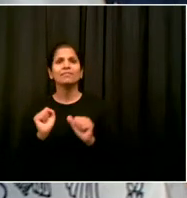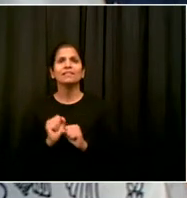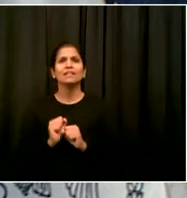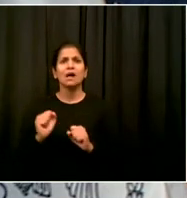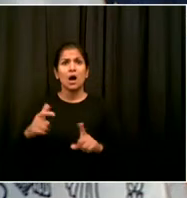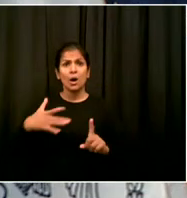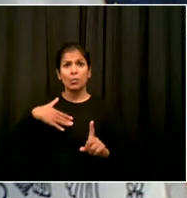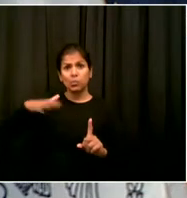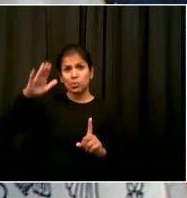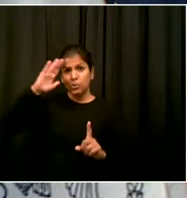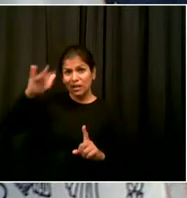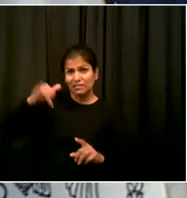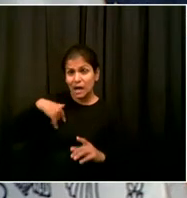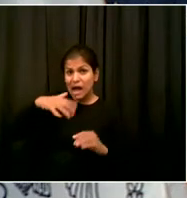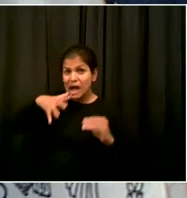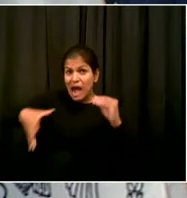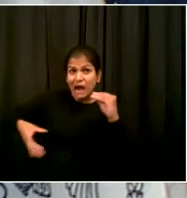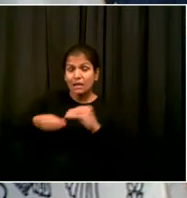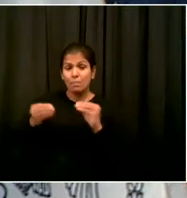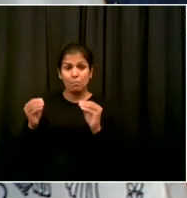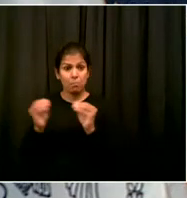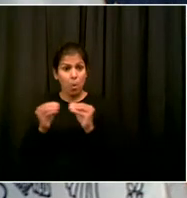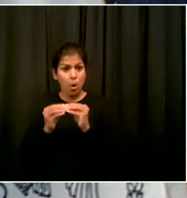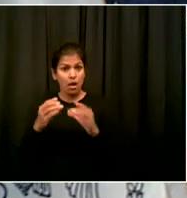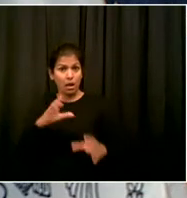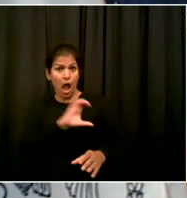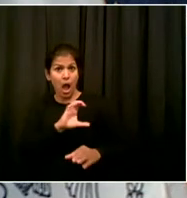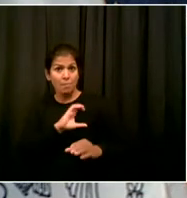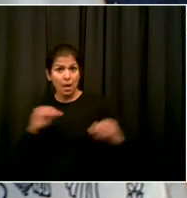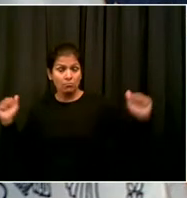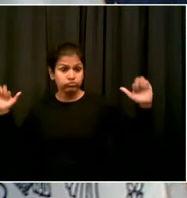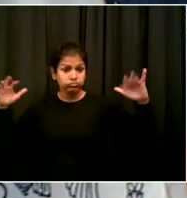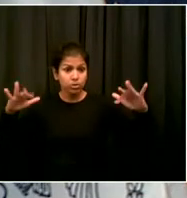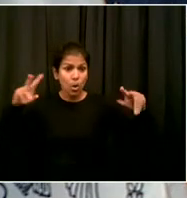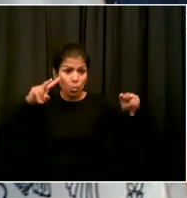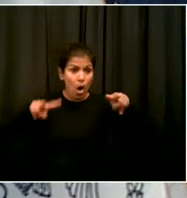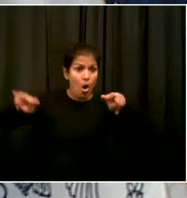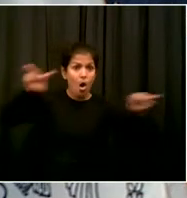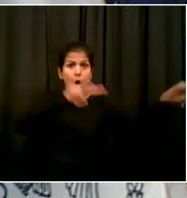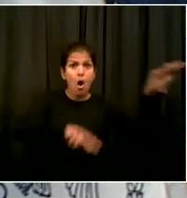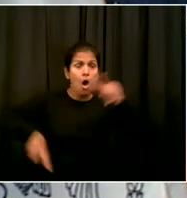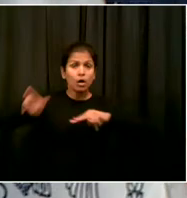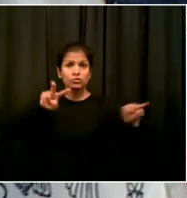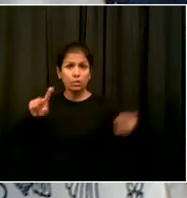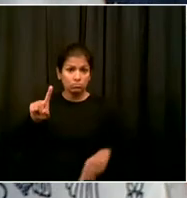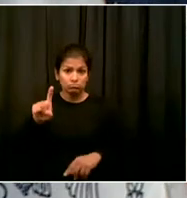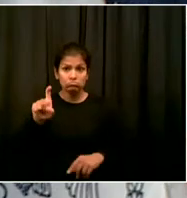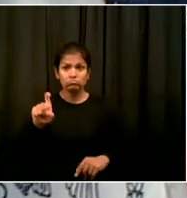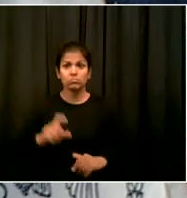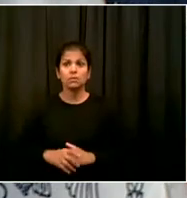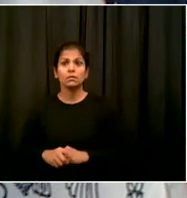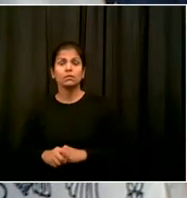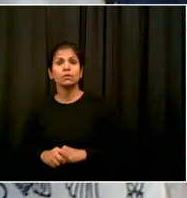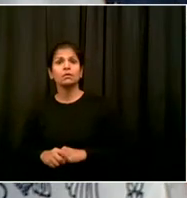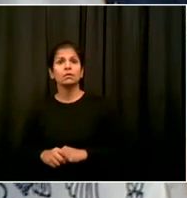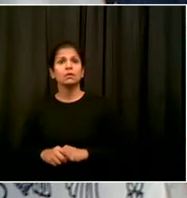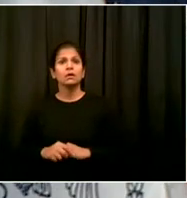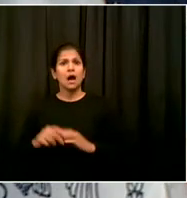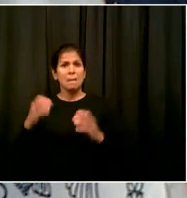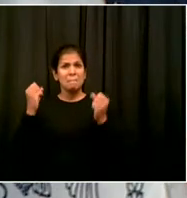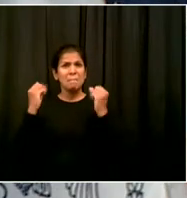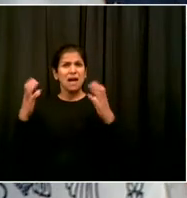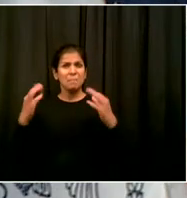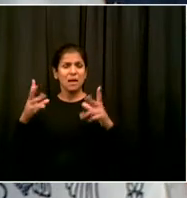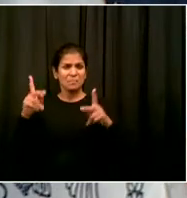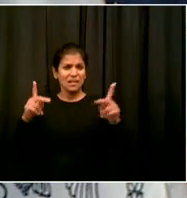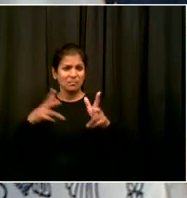items that they are selling outside on the street. Well, me have, again, Commissioner Doris